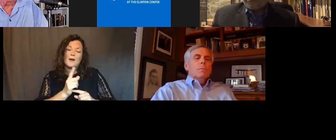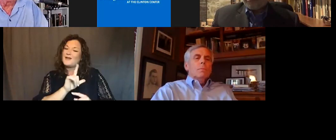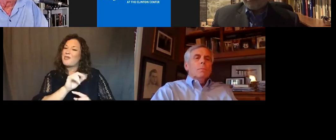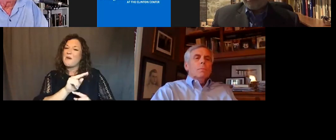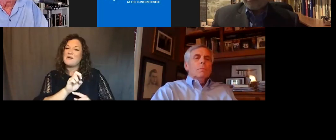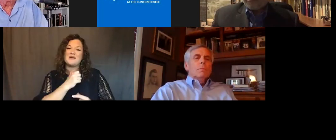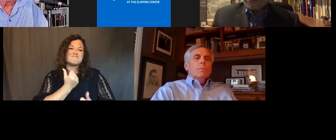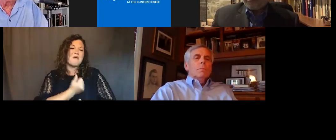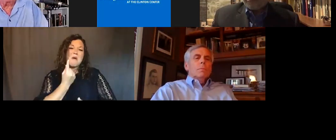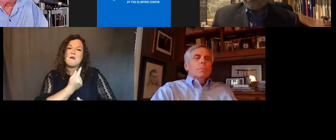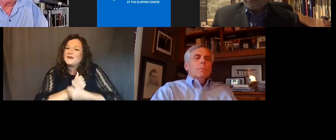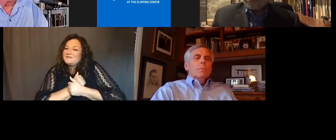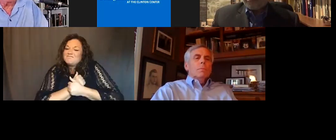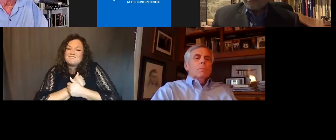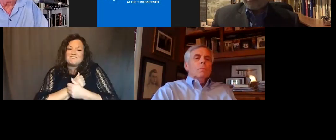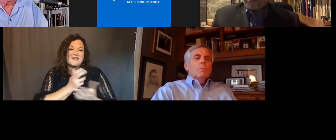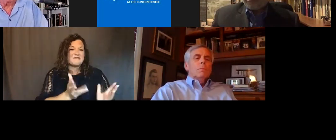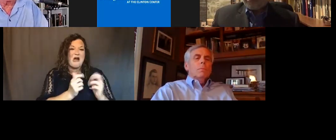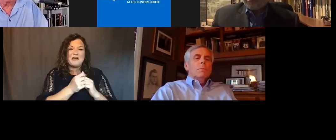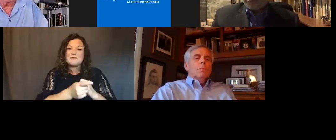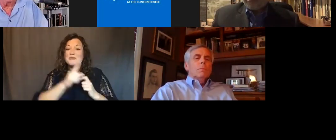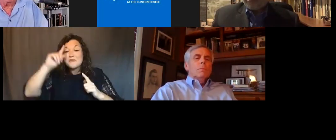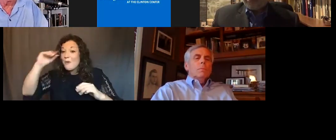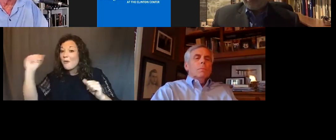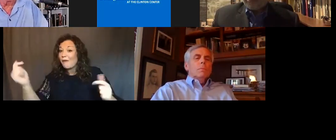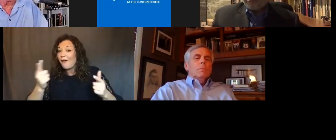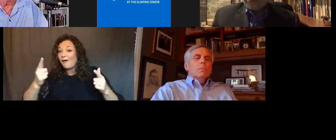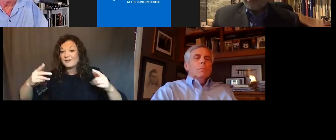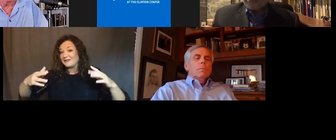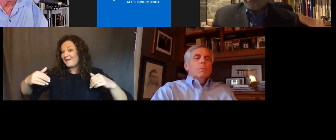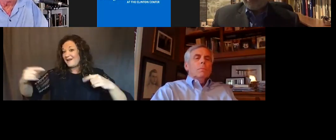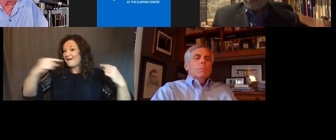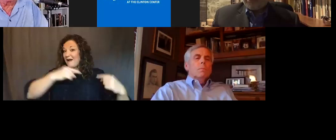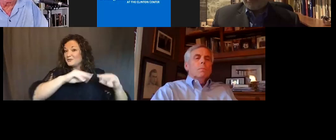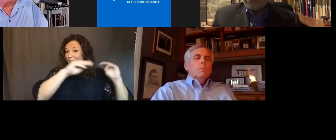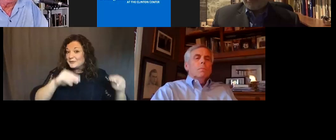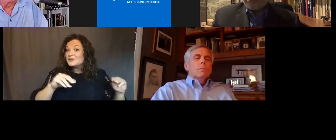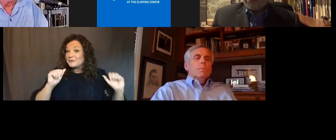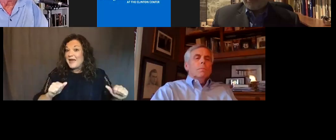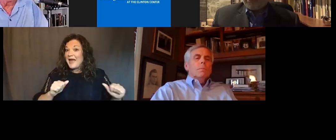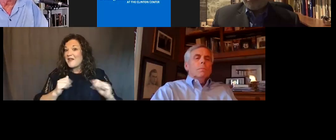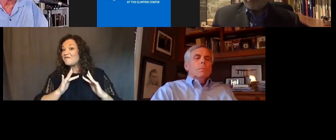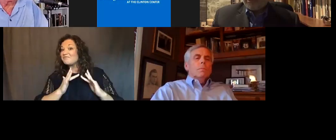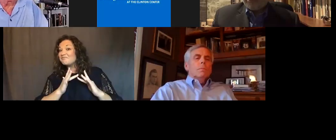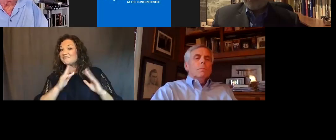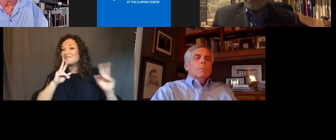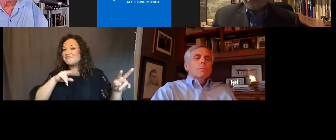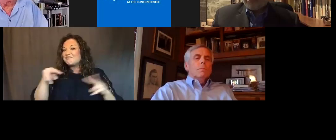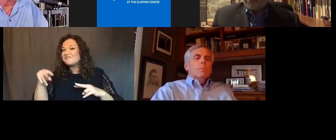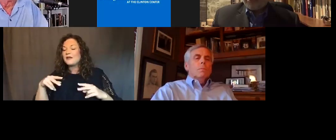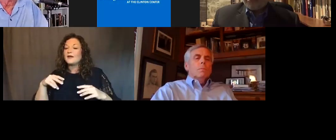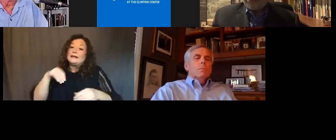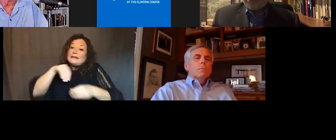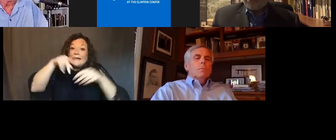talking to you. And I hope everybody who hasn't already been to this museum can go virtually and go in person whenever